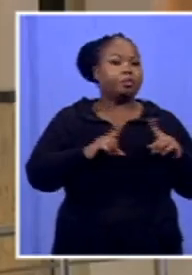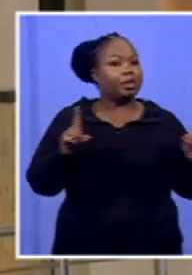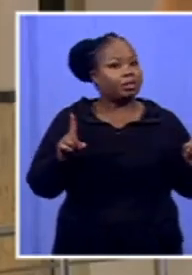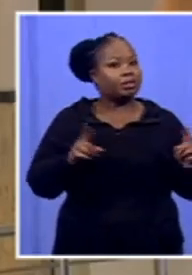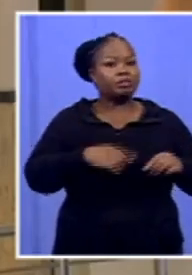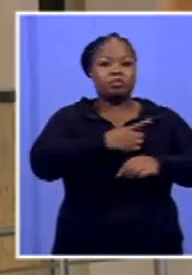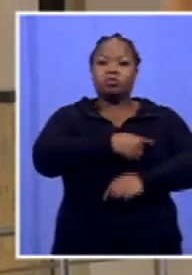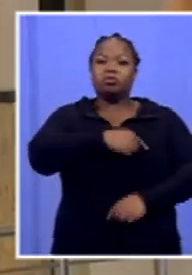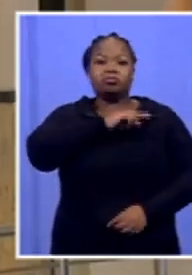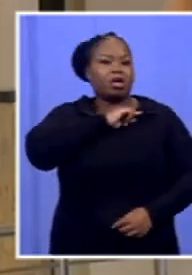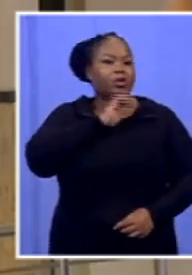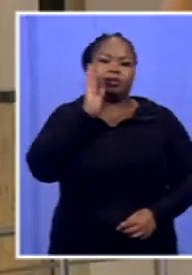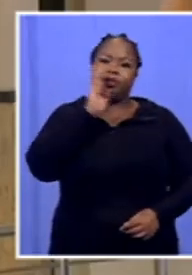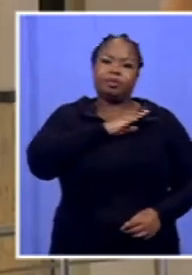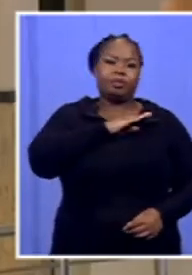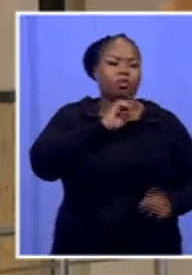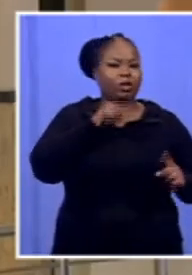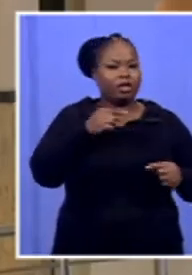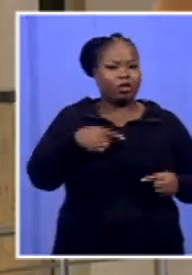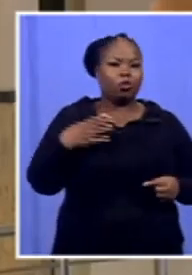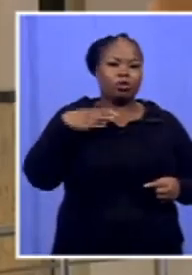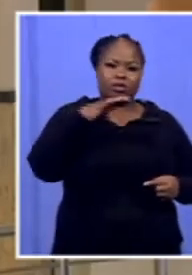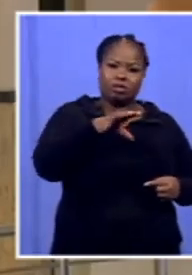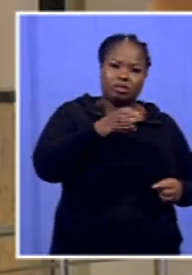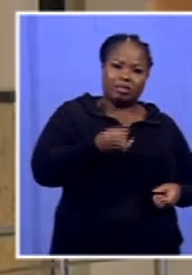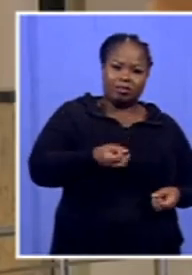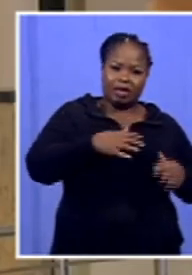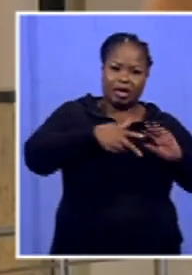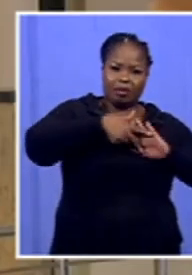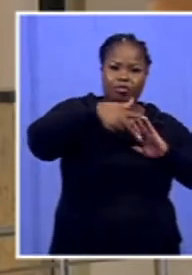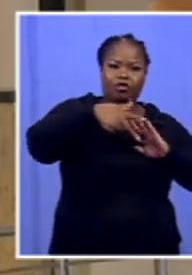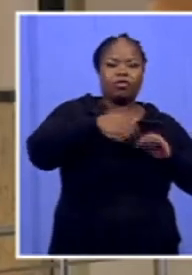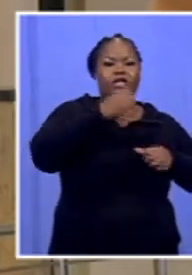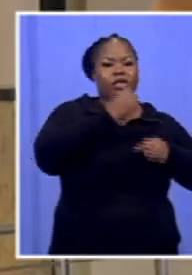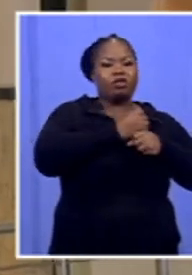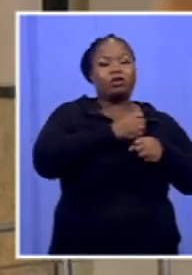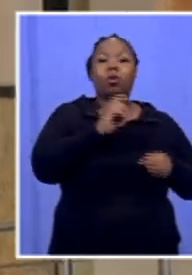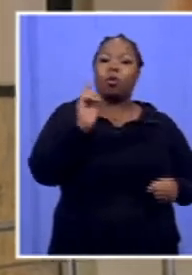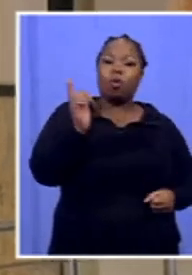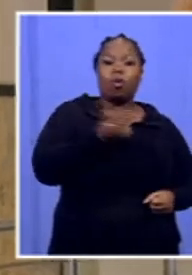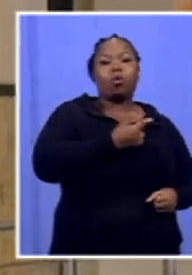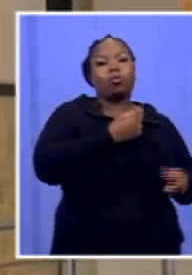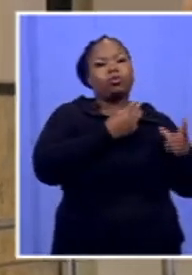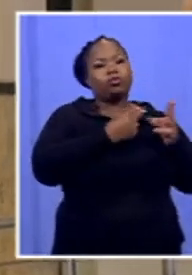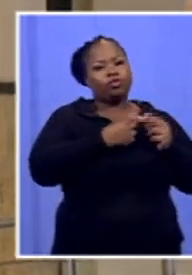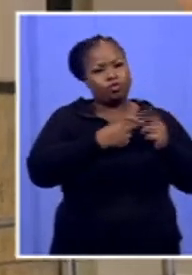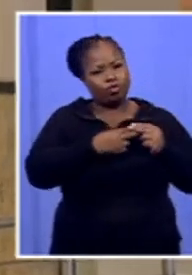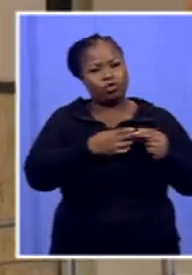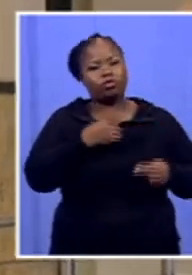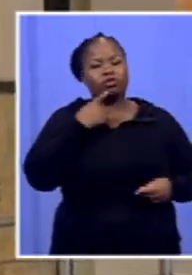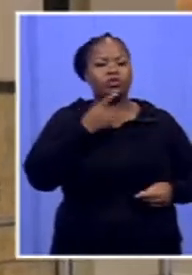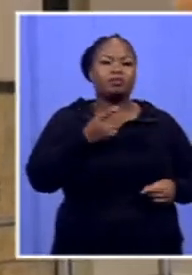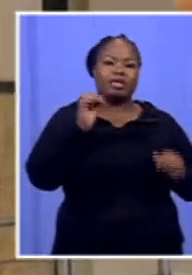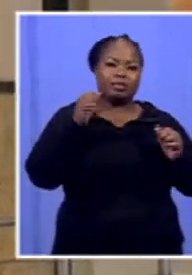powers to give them the grade. We need to make sure all the unions on the National Bargaining Council, where they must